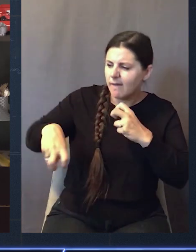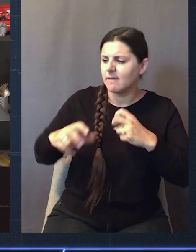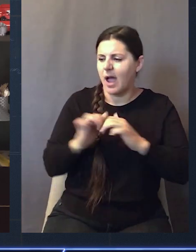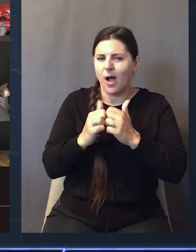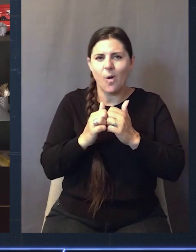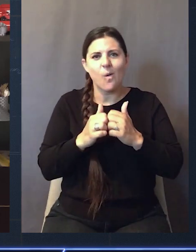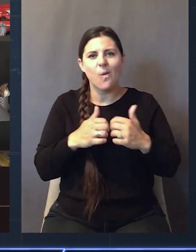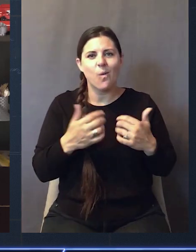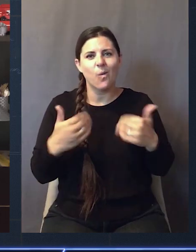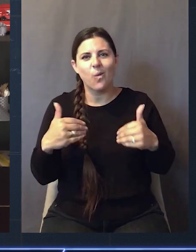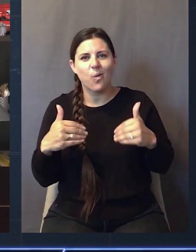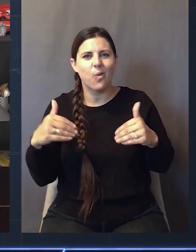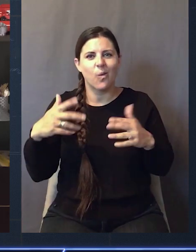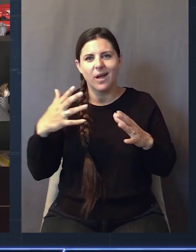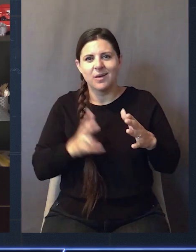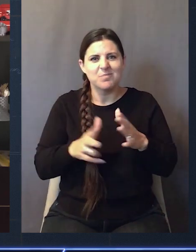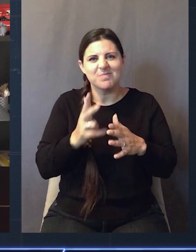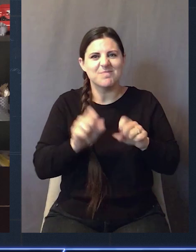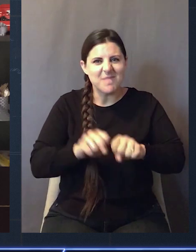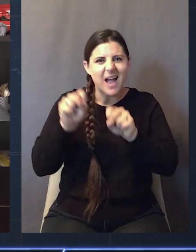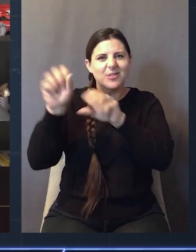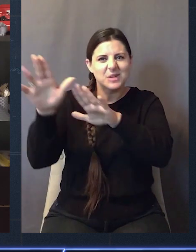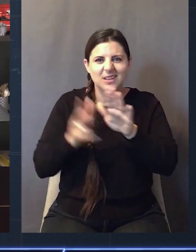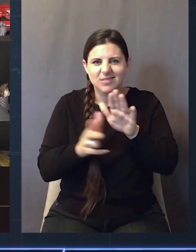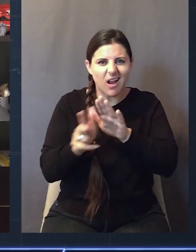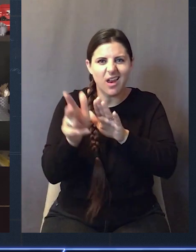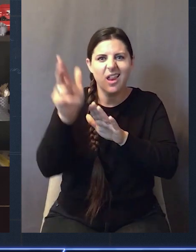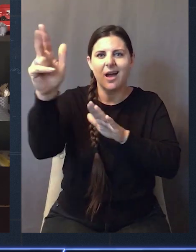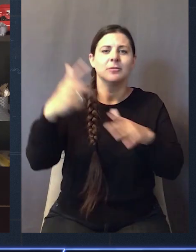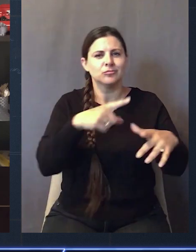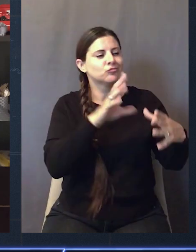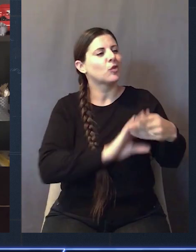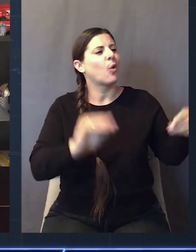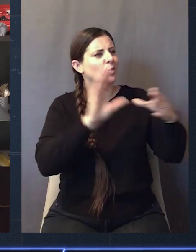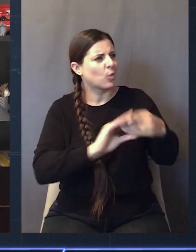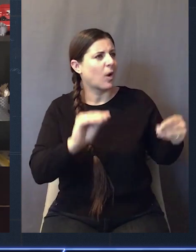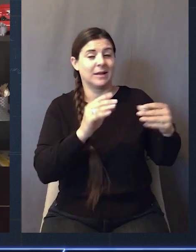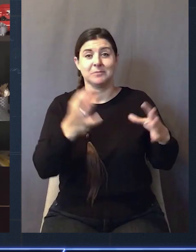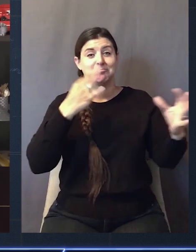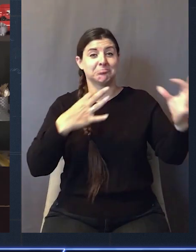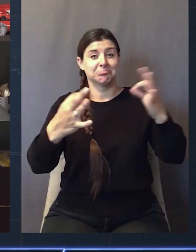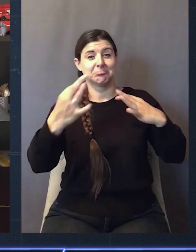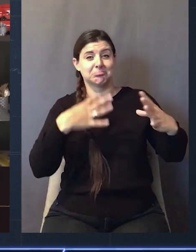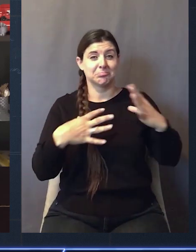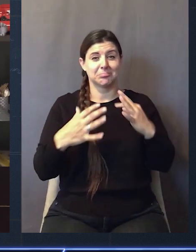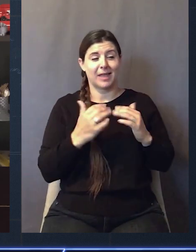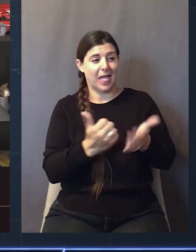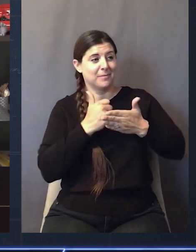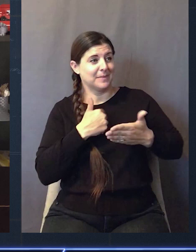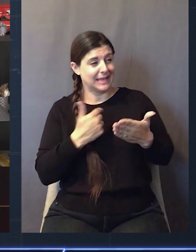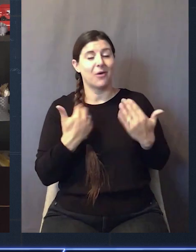how hard it was to negotiate through parking lots and how, he got the destination, he had to take it up the side of a mountain and